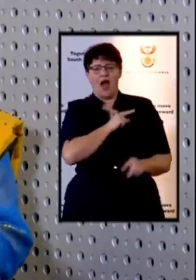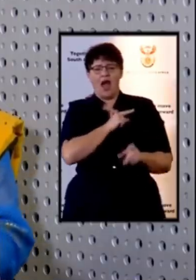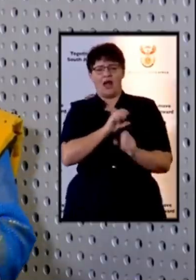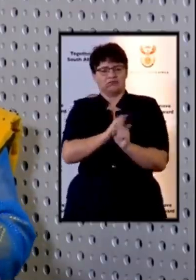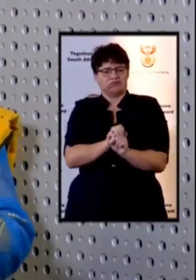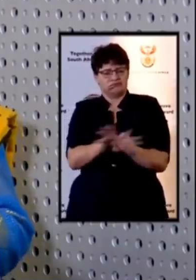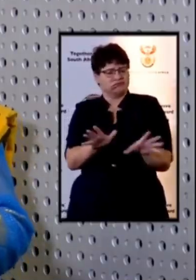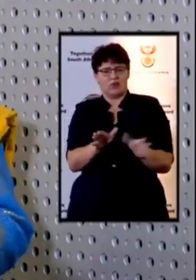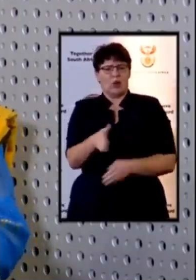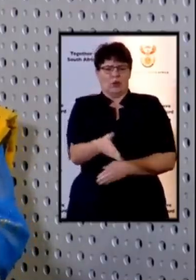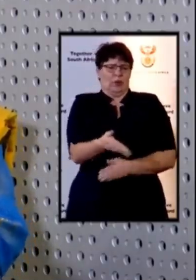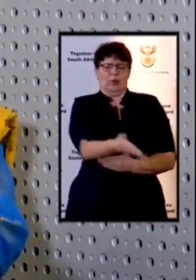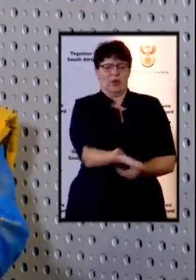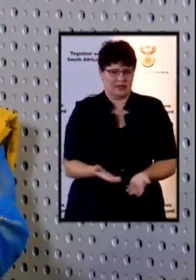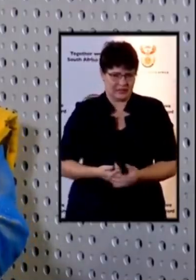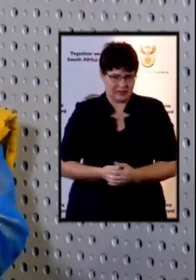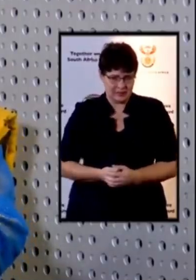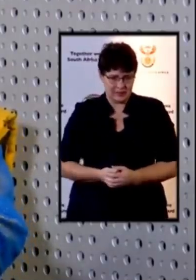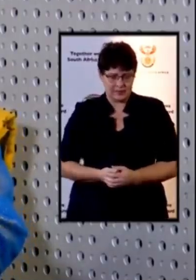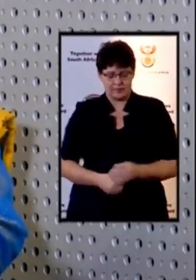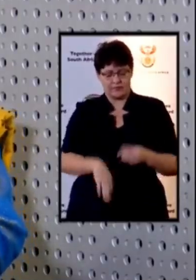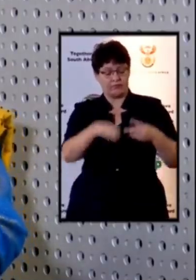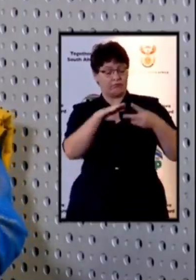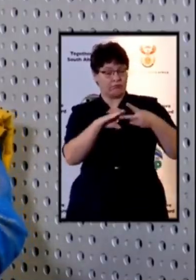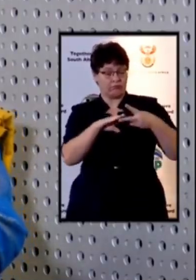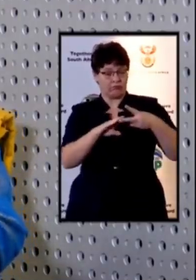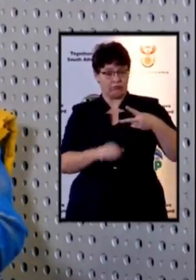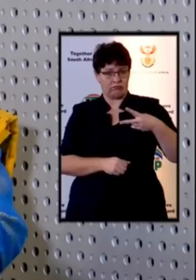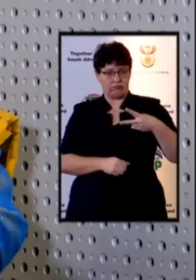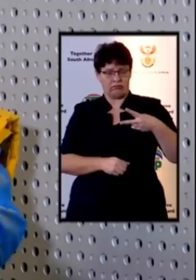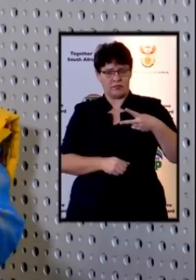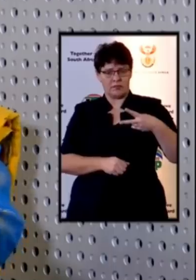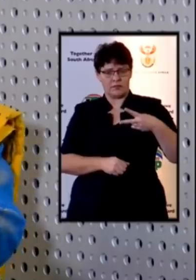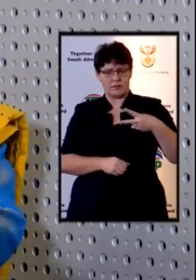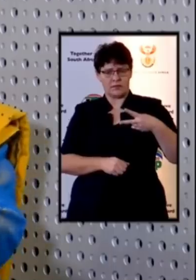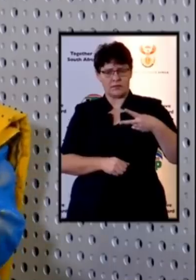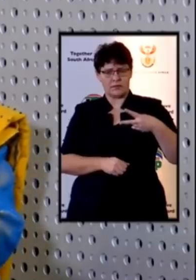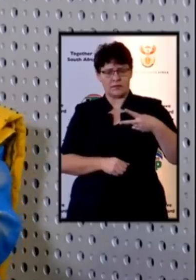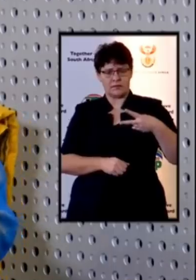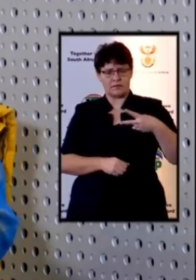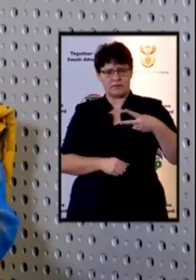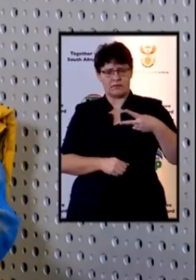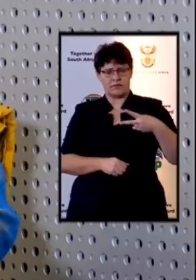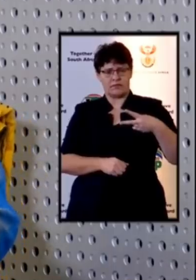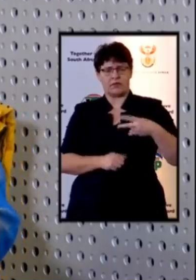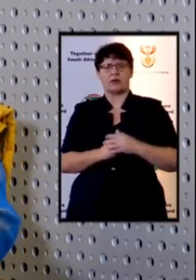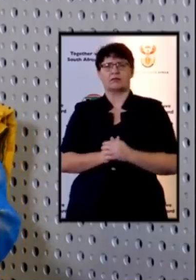the other issue is that as we get ready